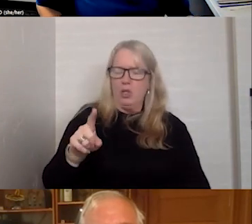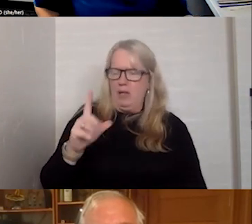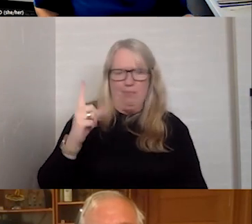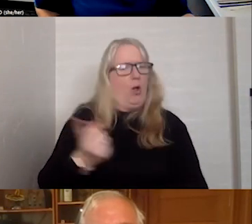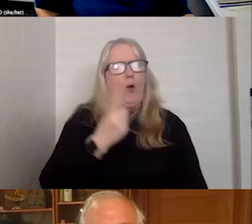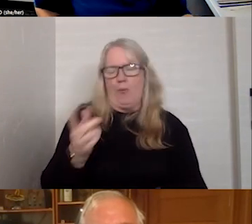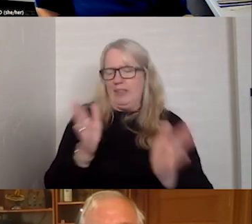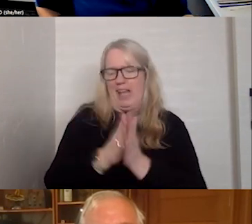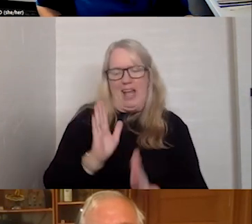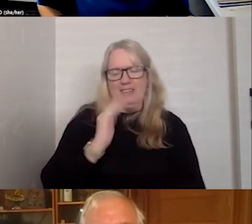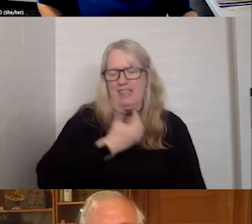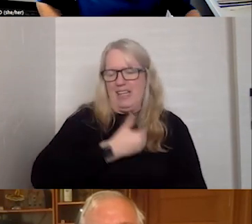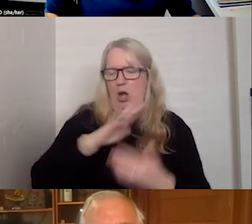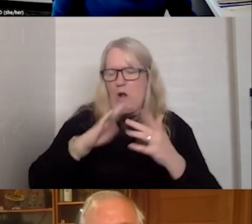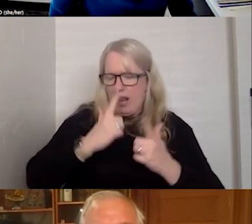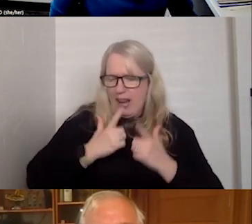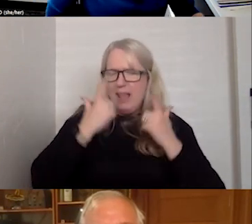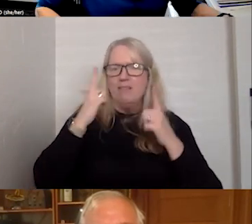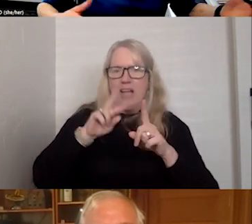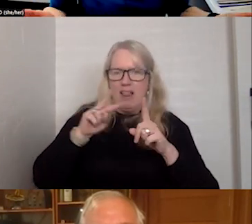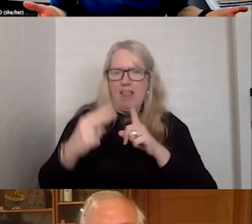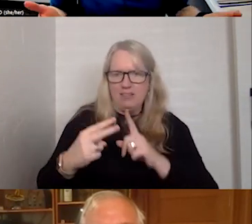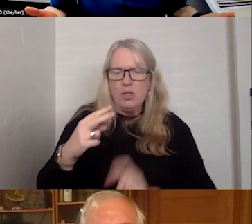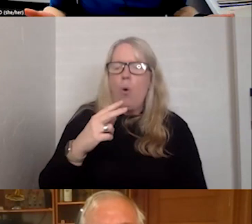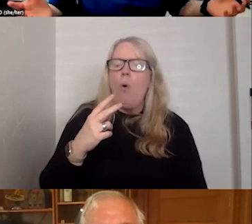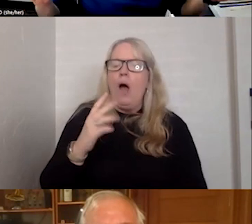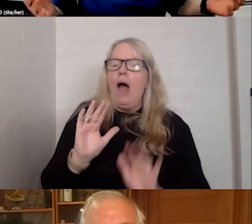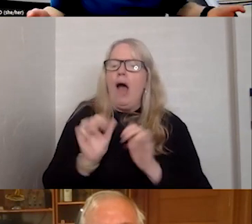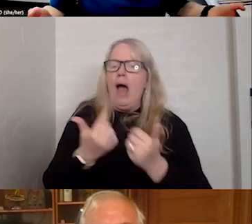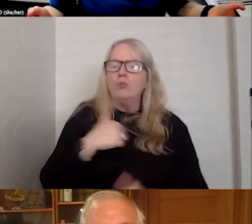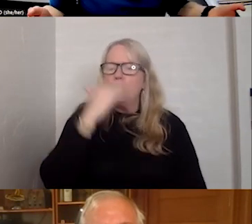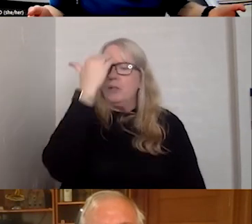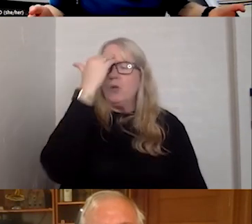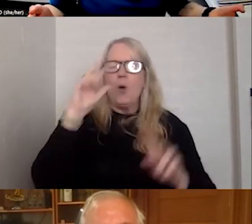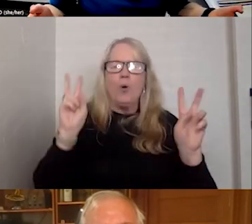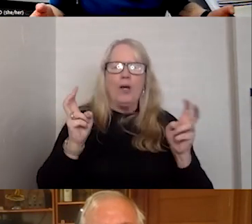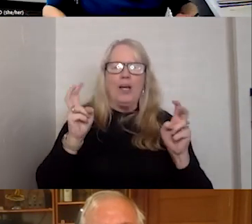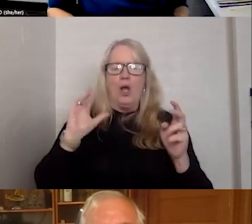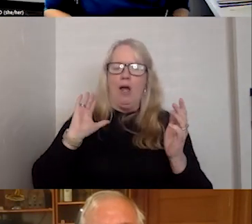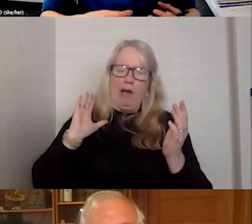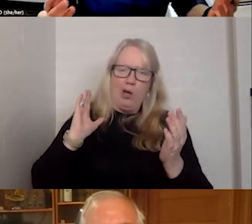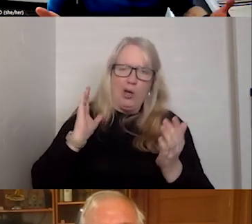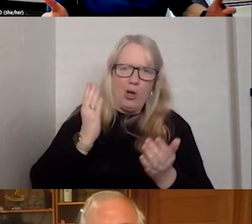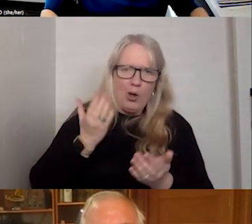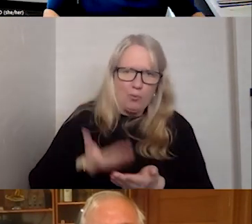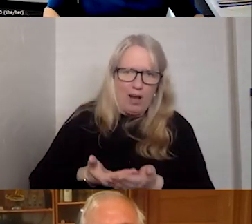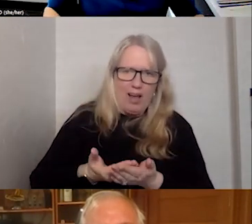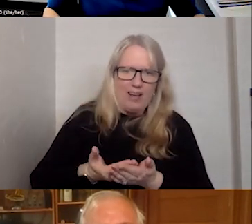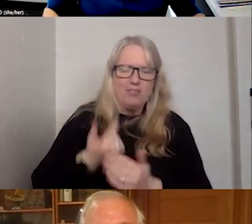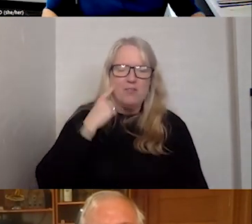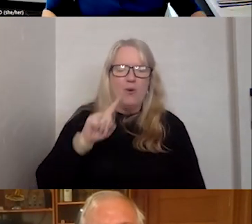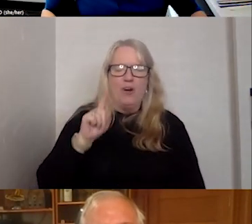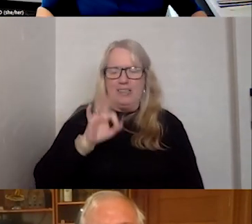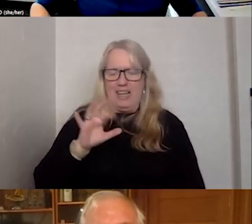ask in our lived lens segment here, which is how will we know when we've arrived in the promise of 988